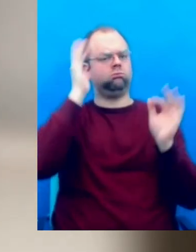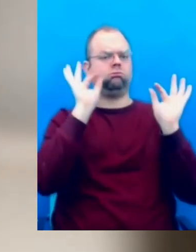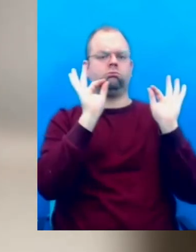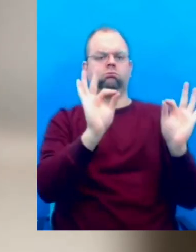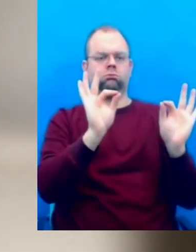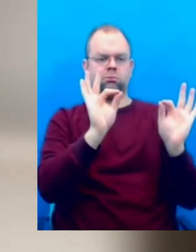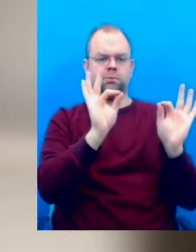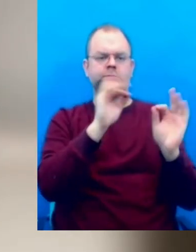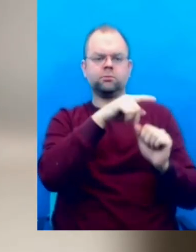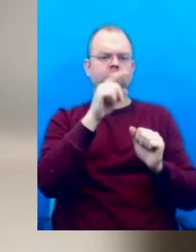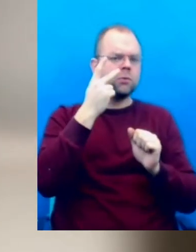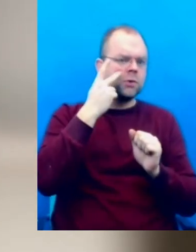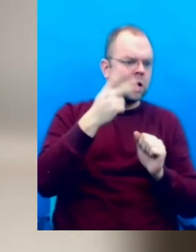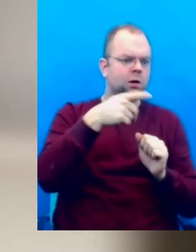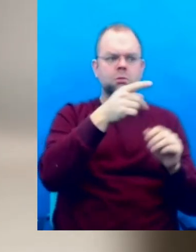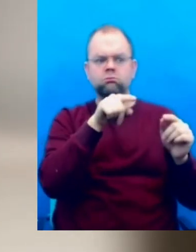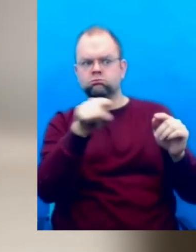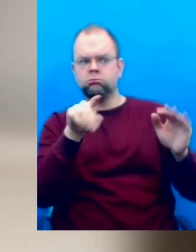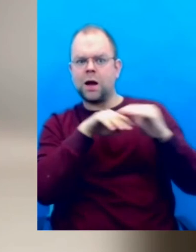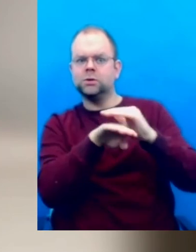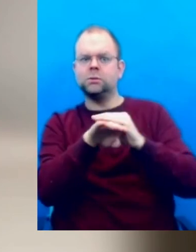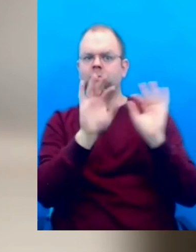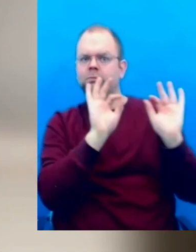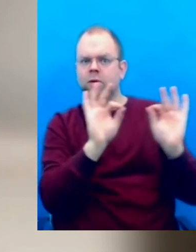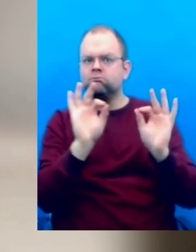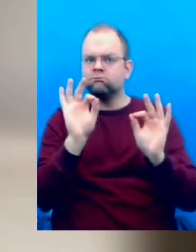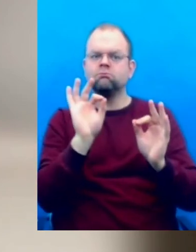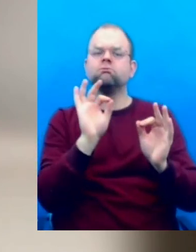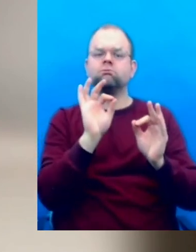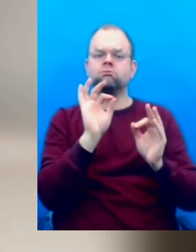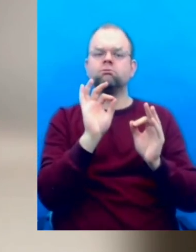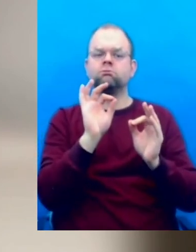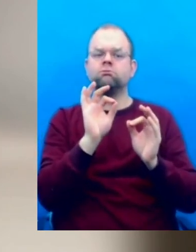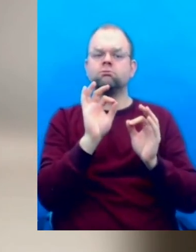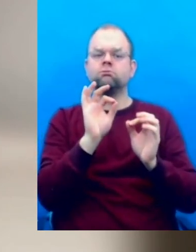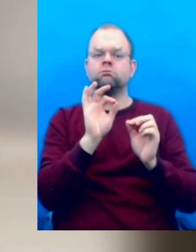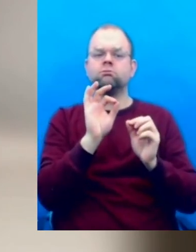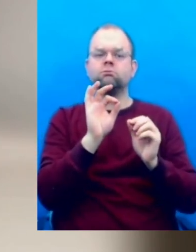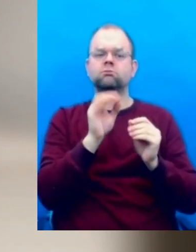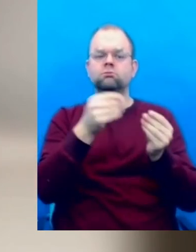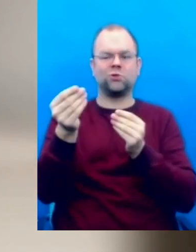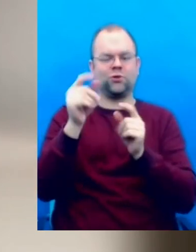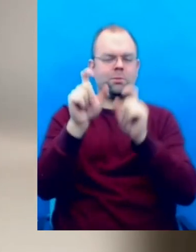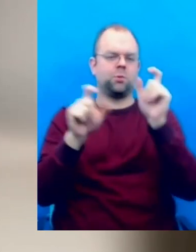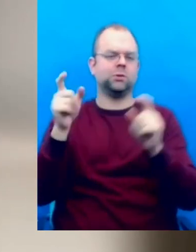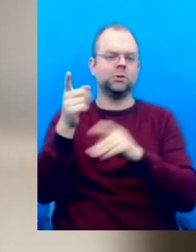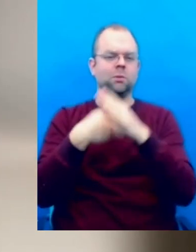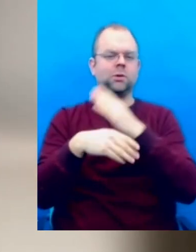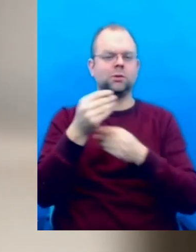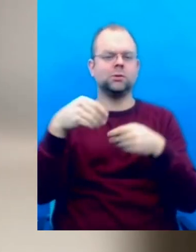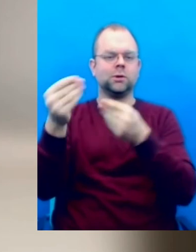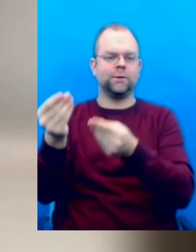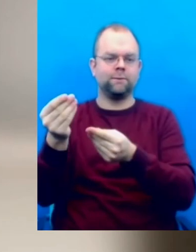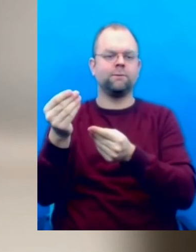people with disabilities. Because what we aim for is also, of course, the reach and what we can